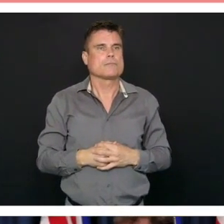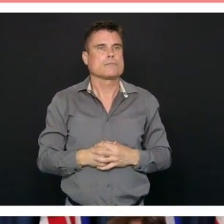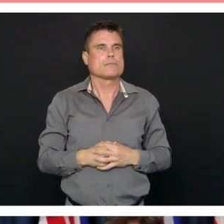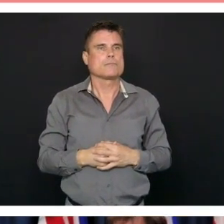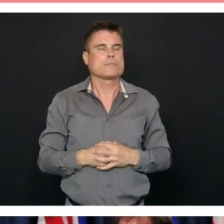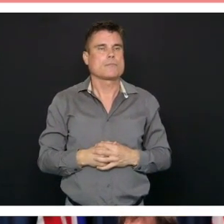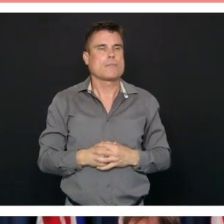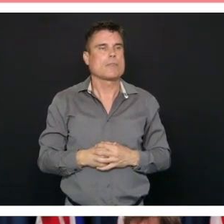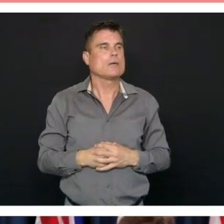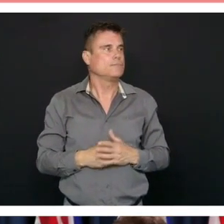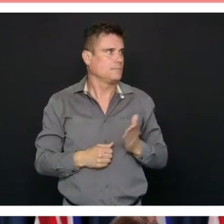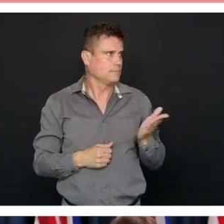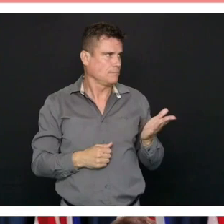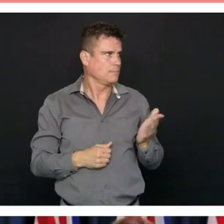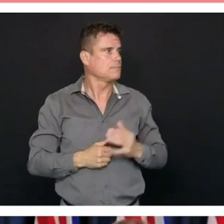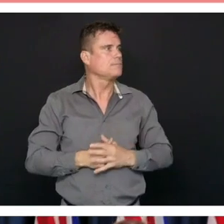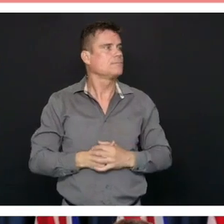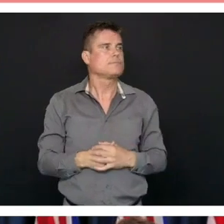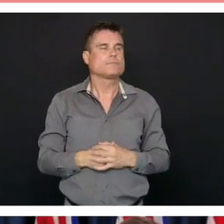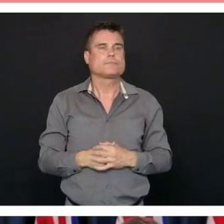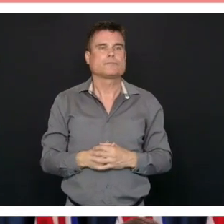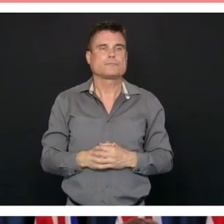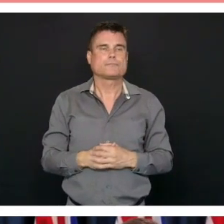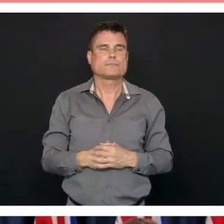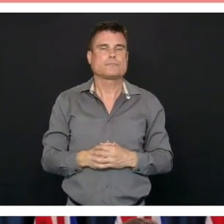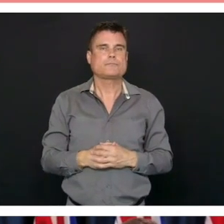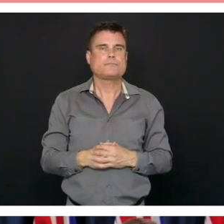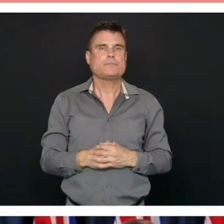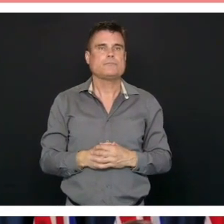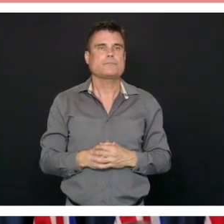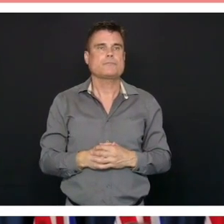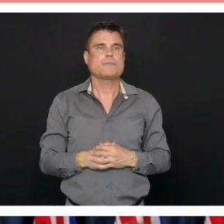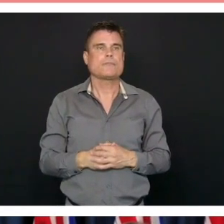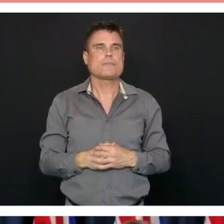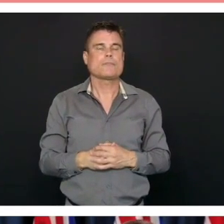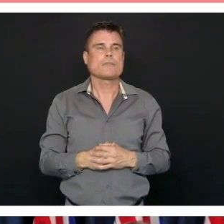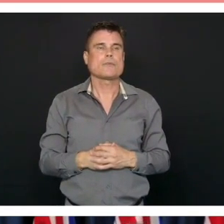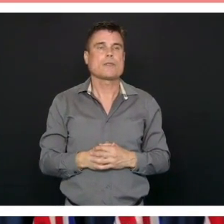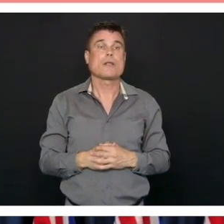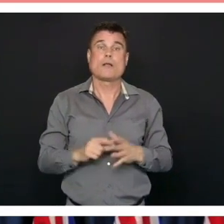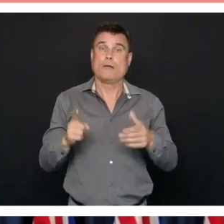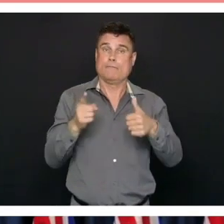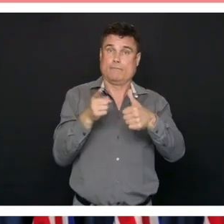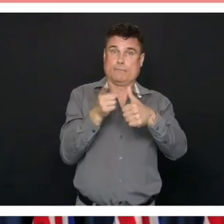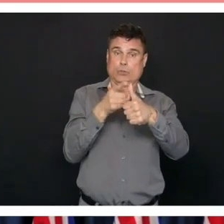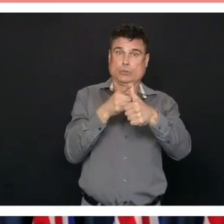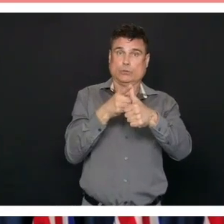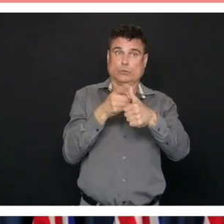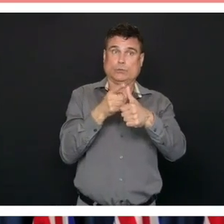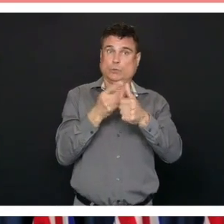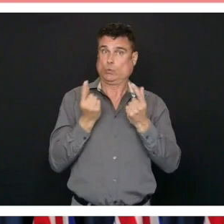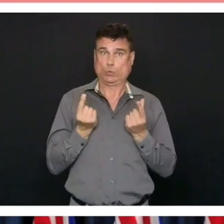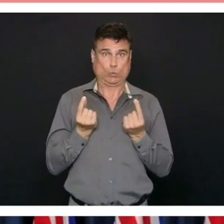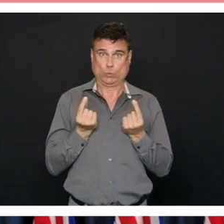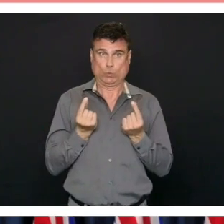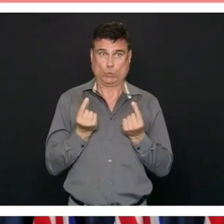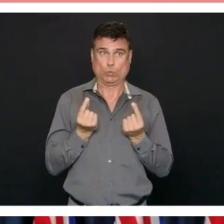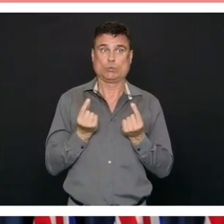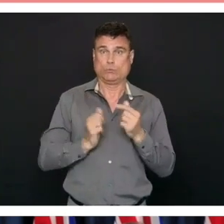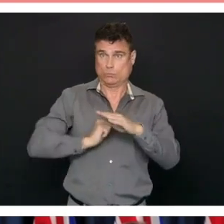So the first step of this surgical plan will be to establish system readiness, which is the next slide.